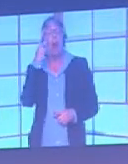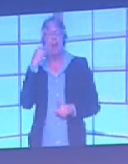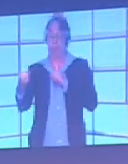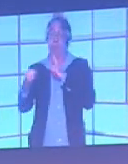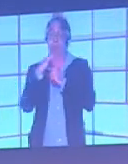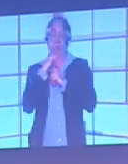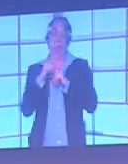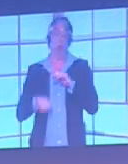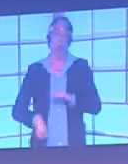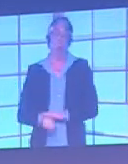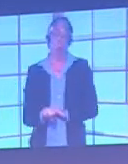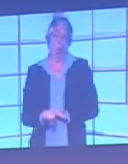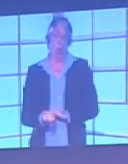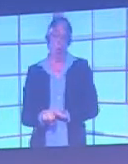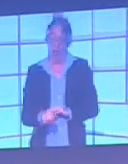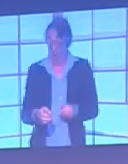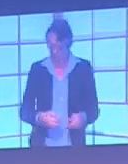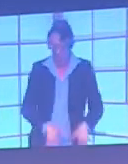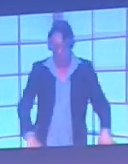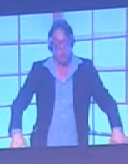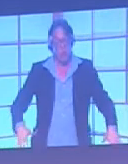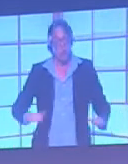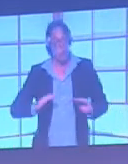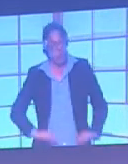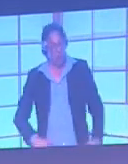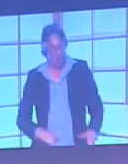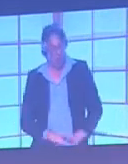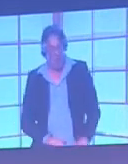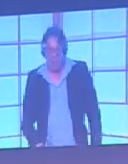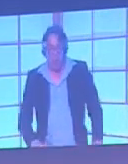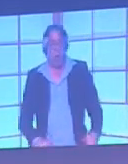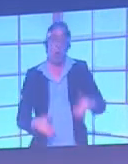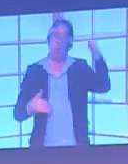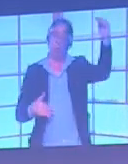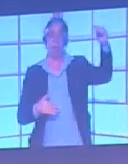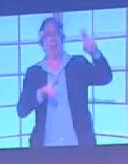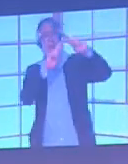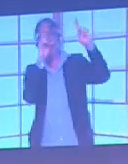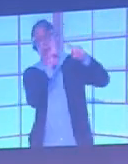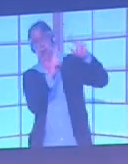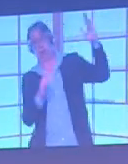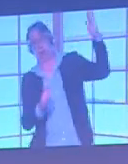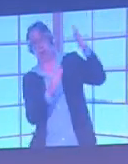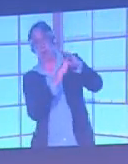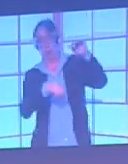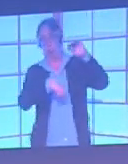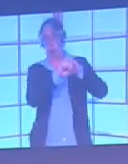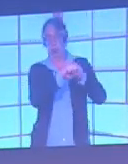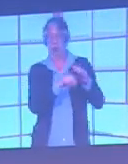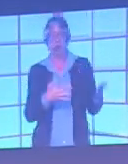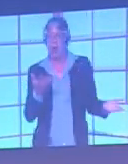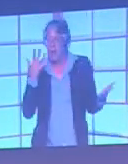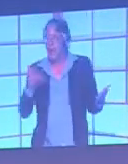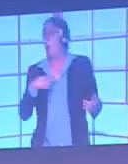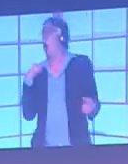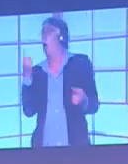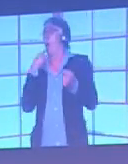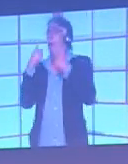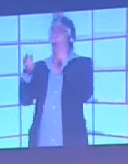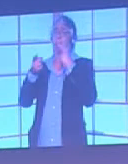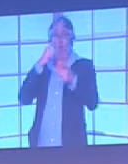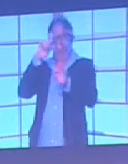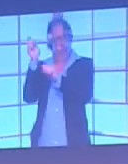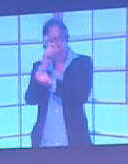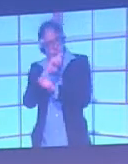all levels from grassroots right up to internationals. We talk about respect for fans